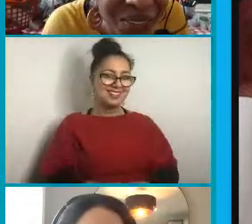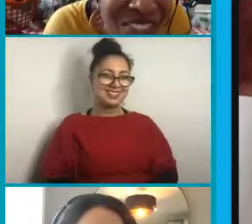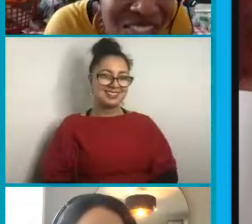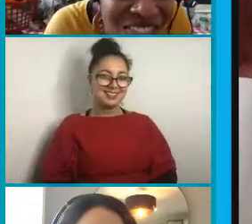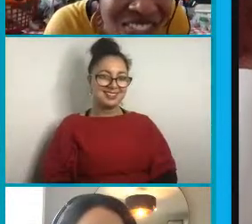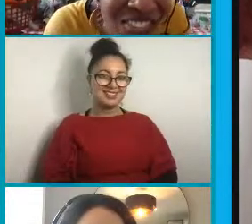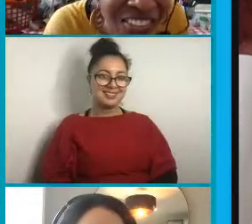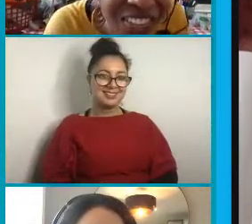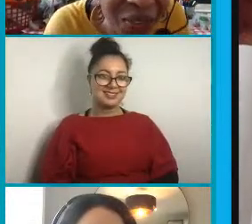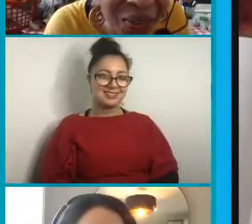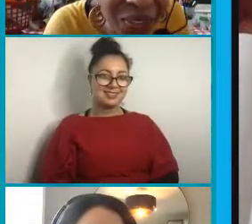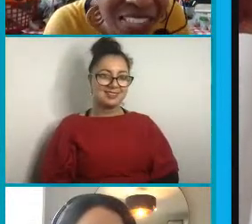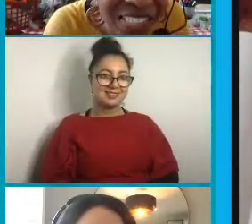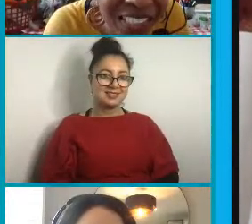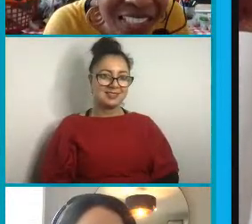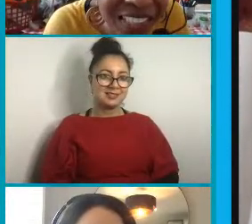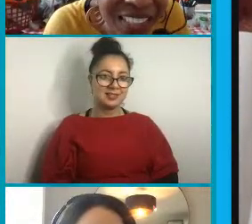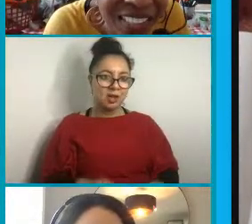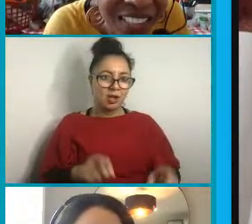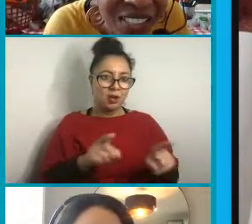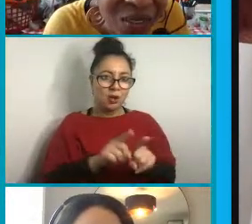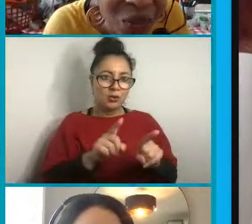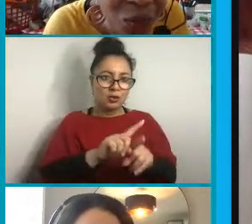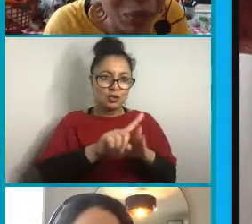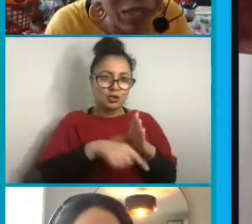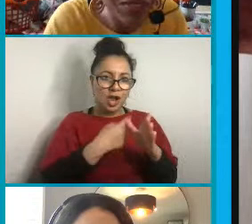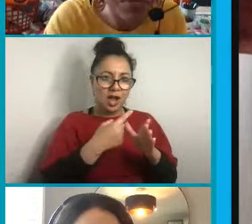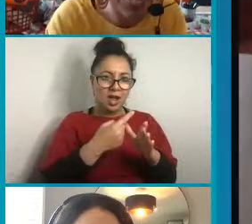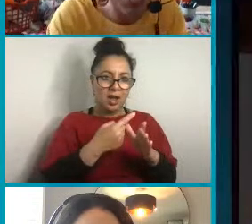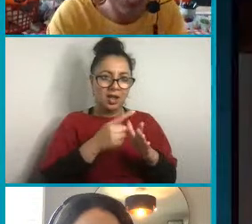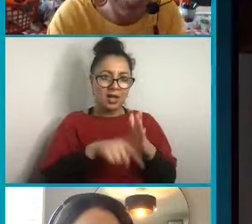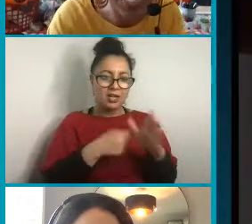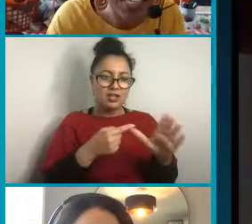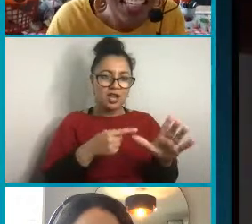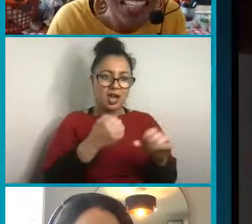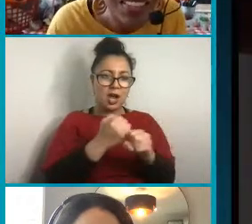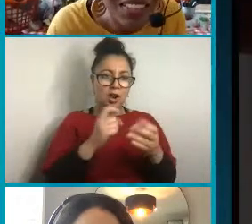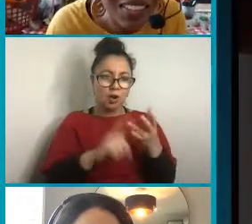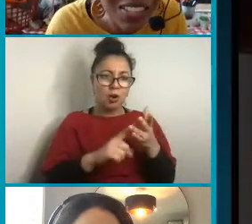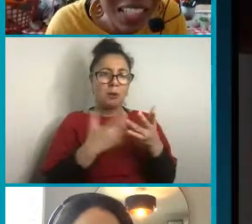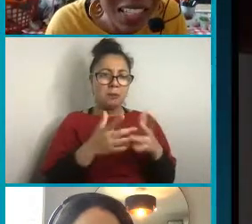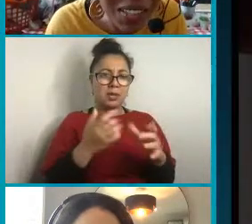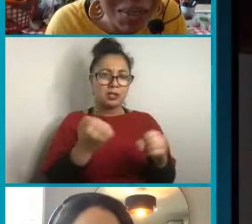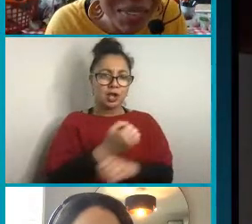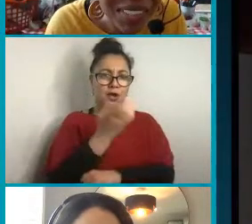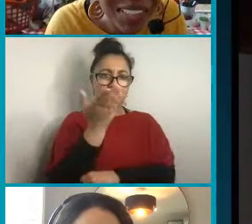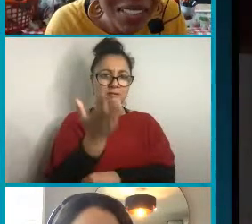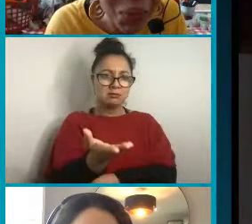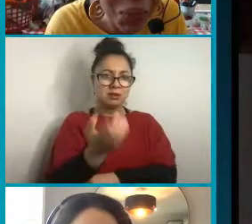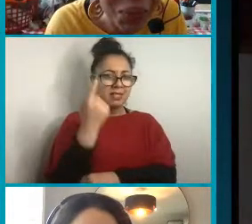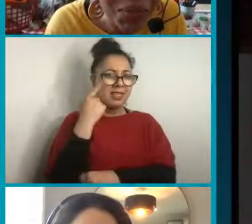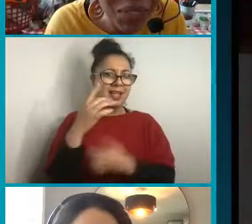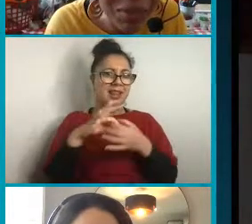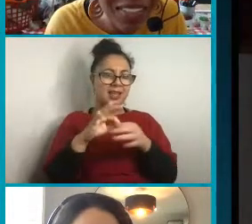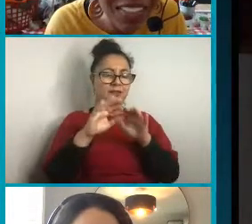And we've got Jargo has done one about fishing there. Let's get that up.